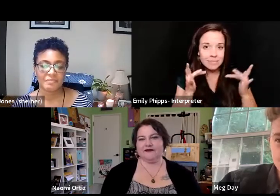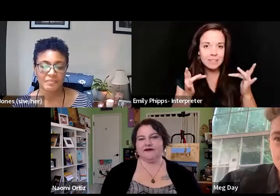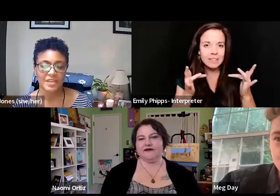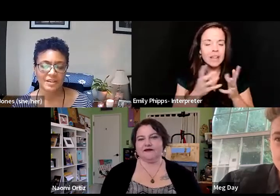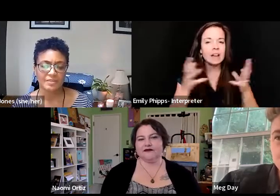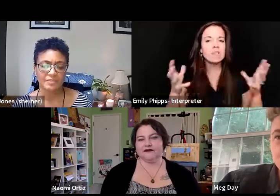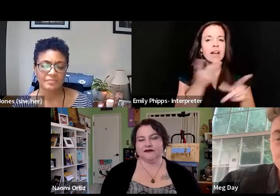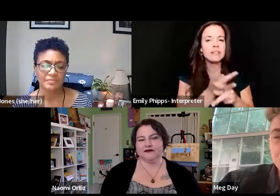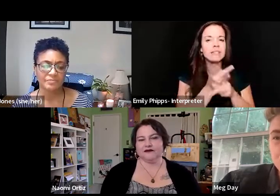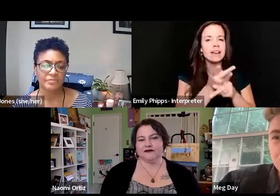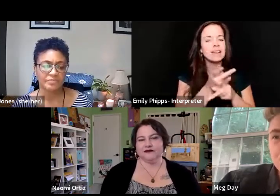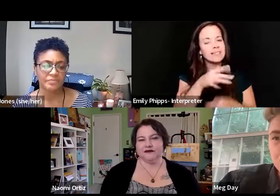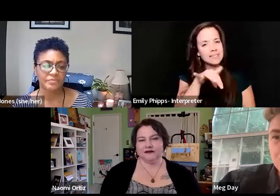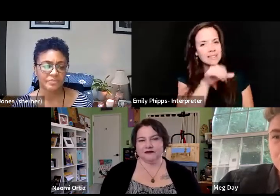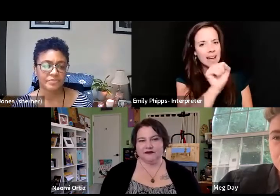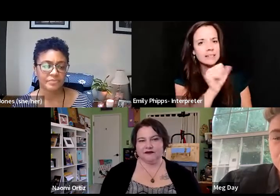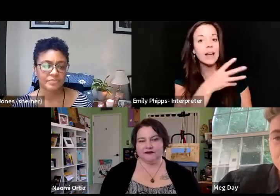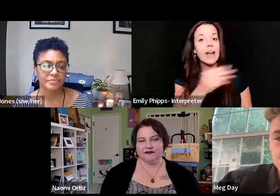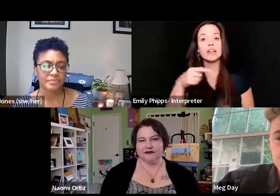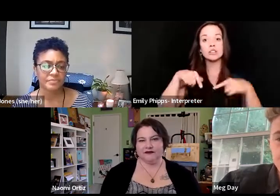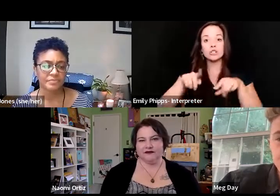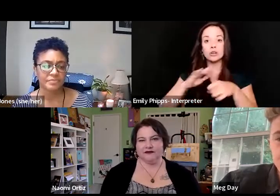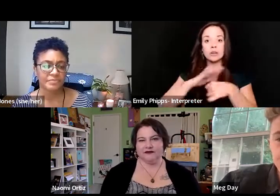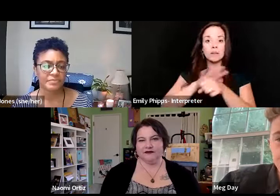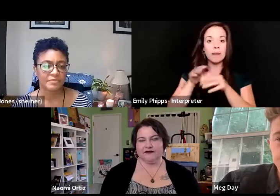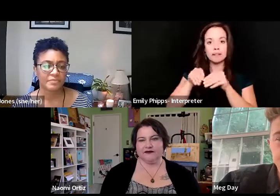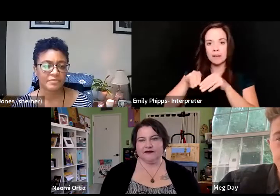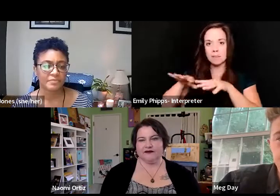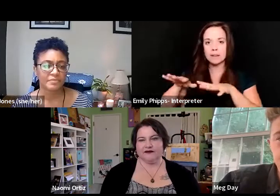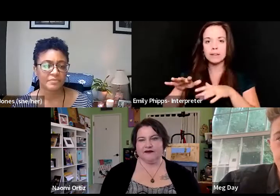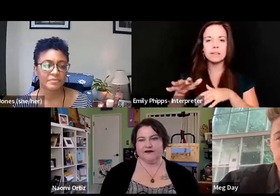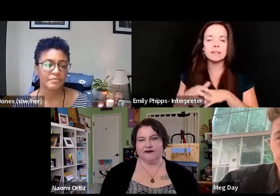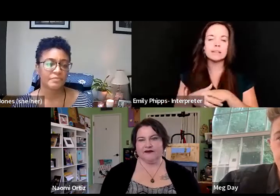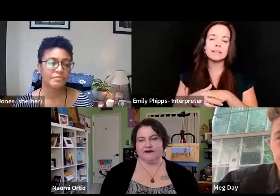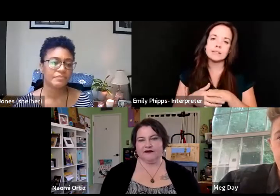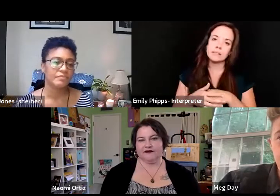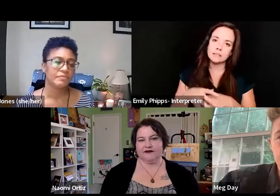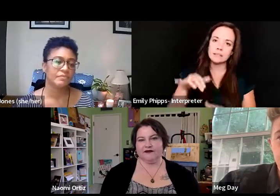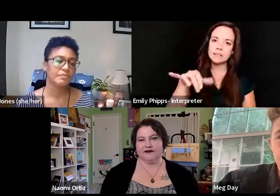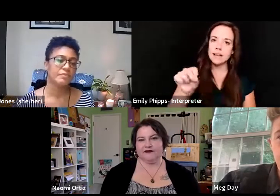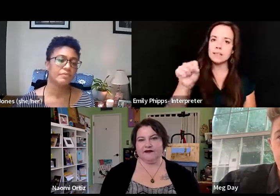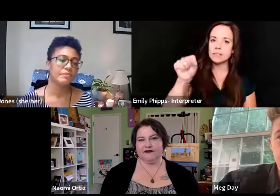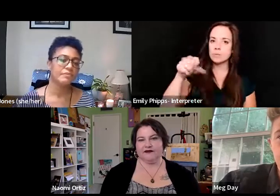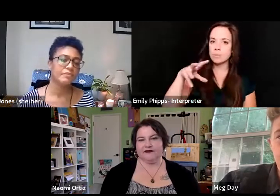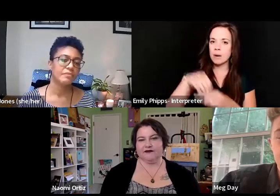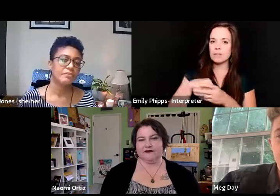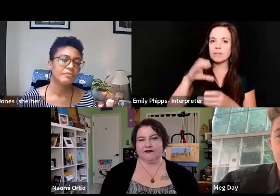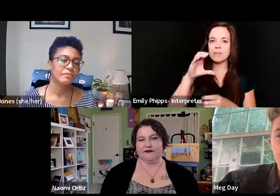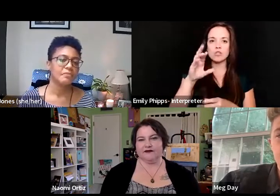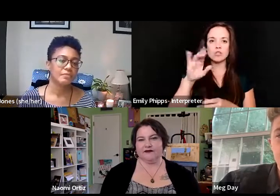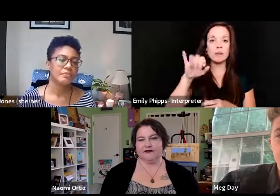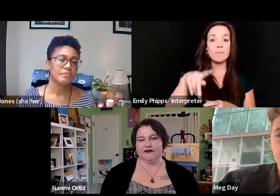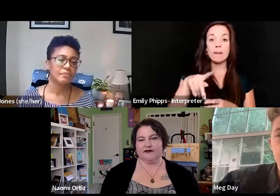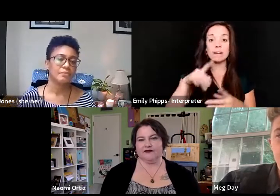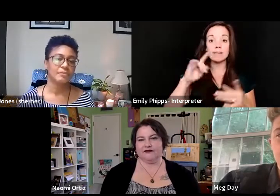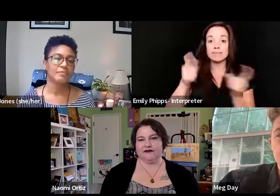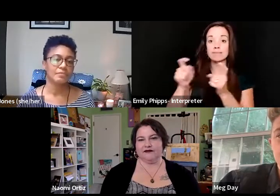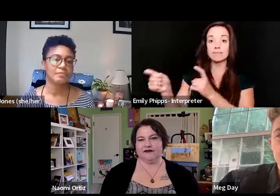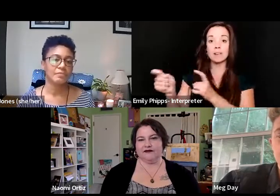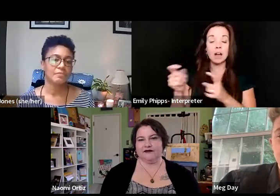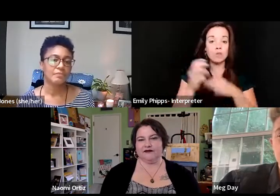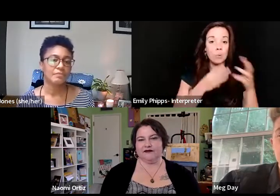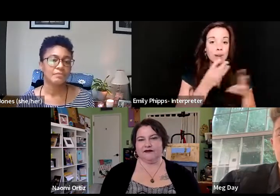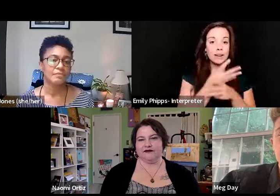absolutely. And then yes, during the pandemic, I think that it was just part of this cripping of the world that's happened and deafing, where,